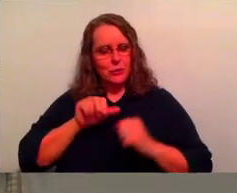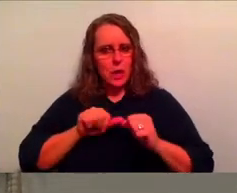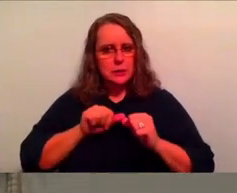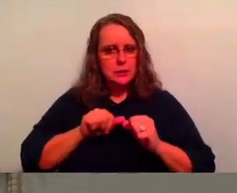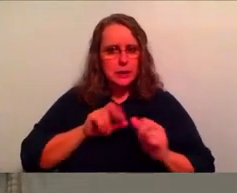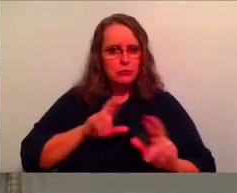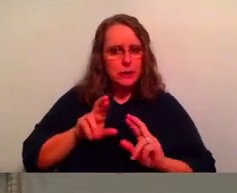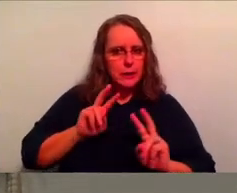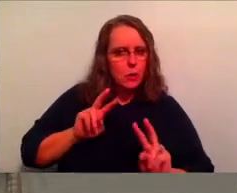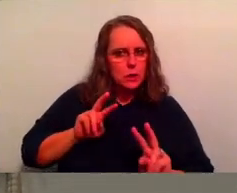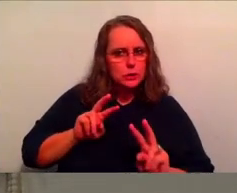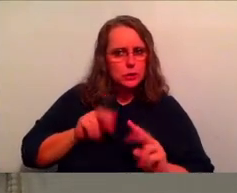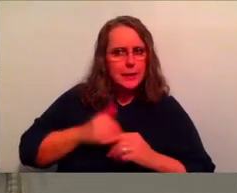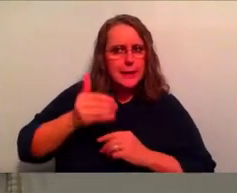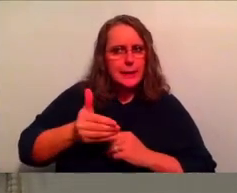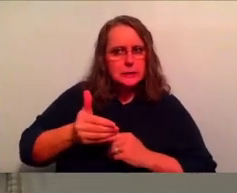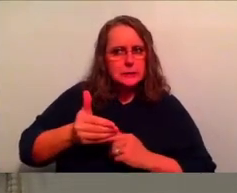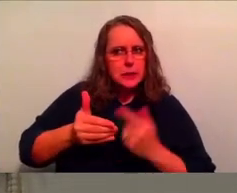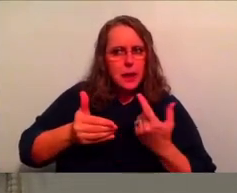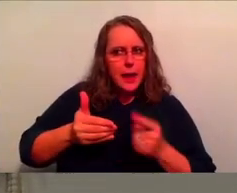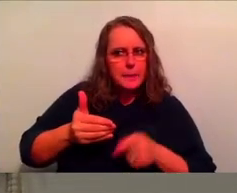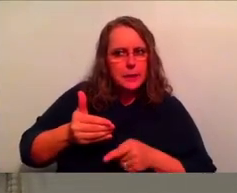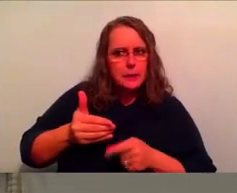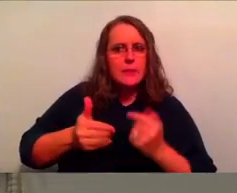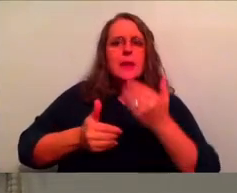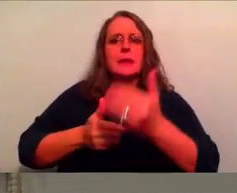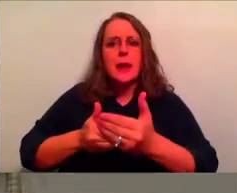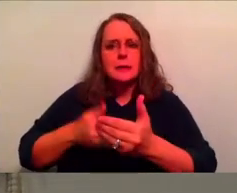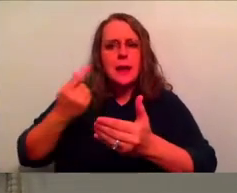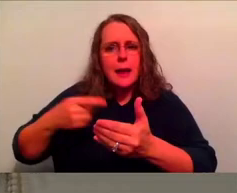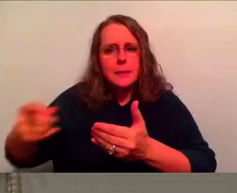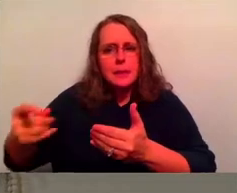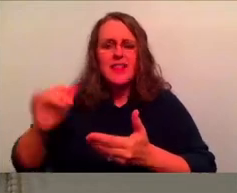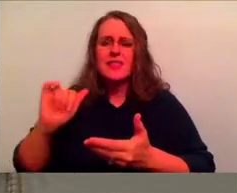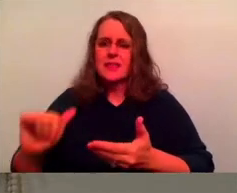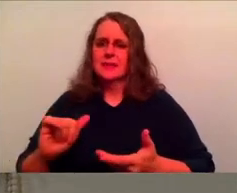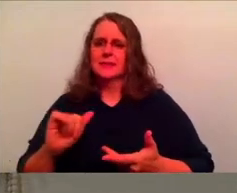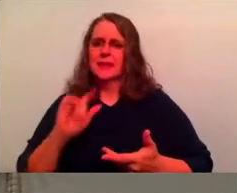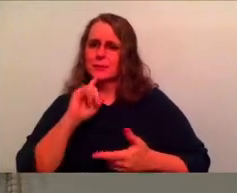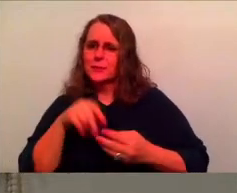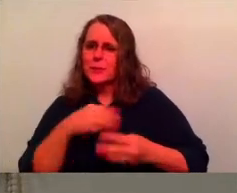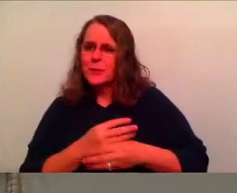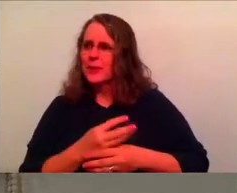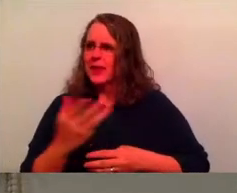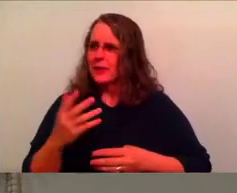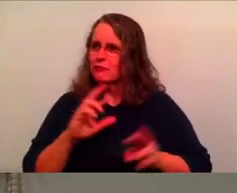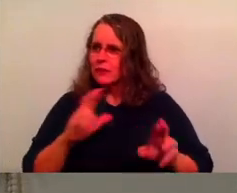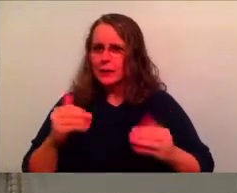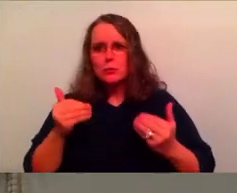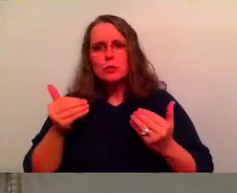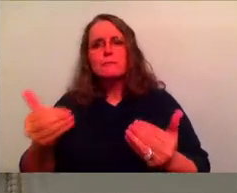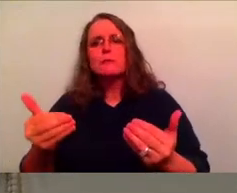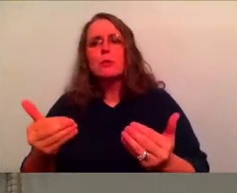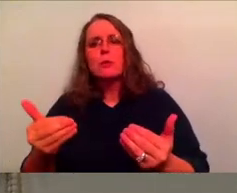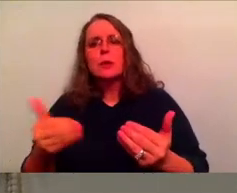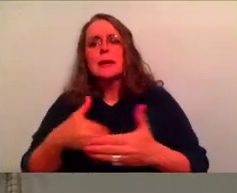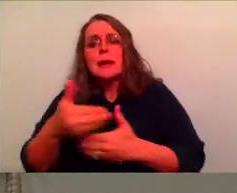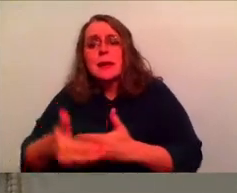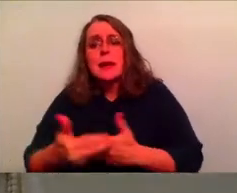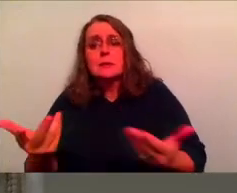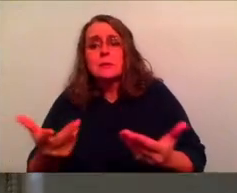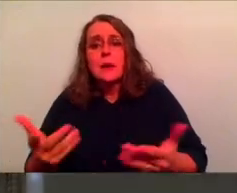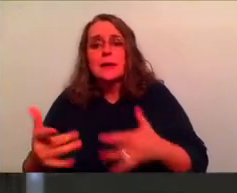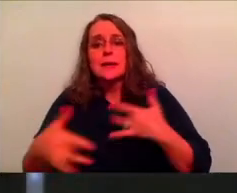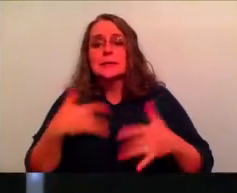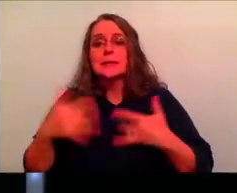for the next thing. I know it's in today's age. That's, that's a very real thing is we're always ready to, to move forward to what's next and excited about what's